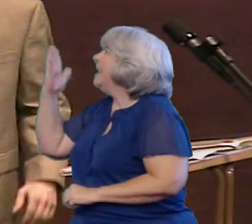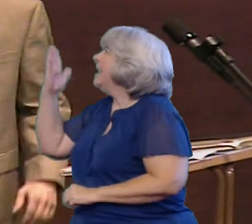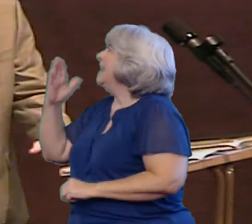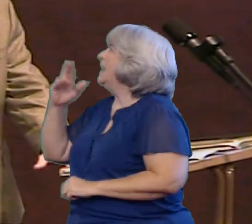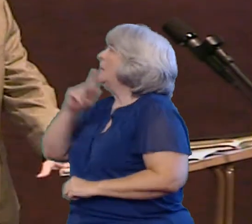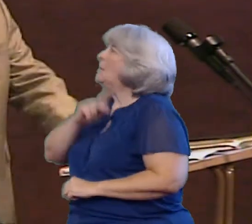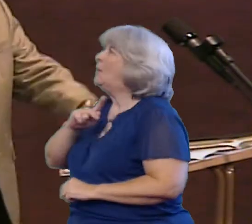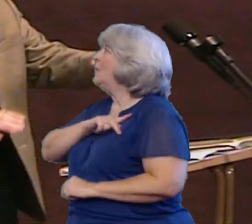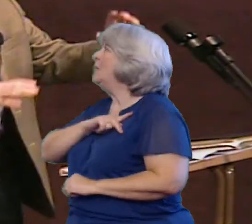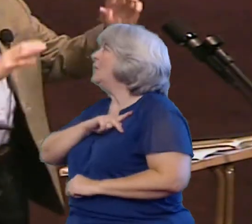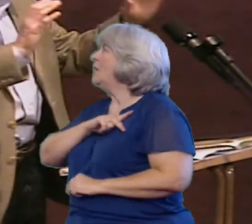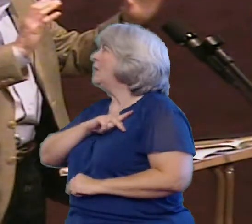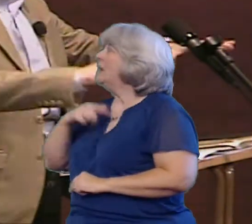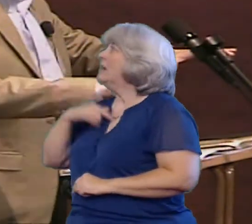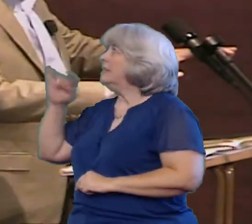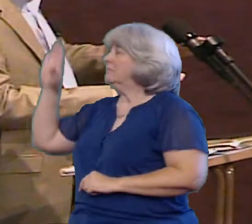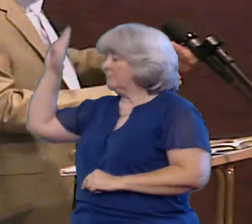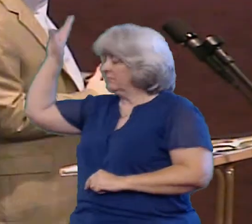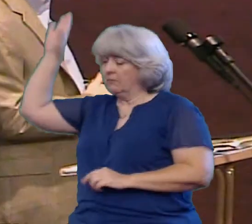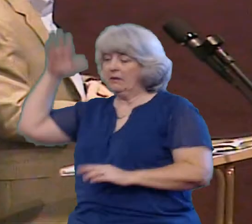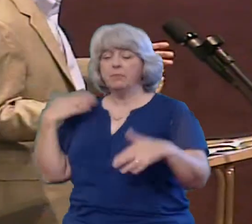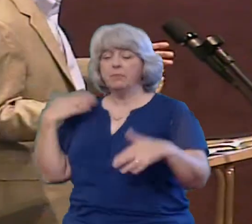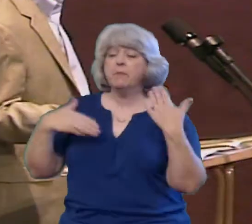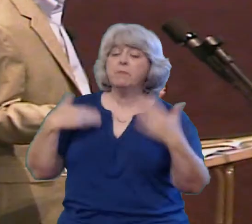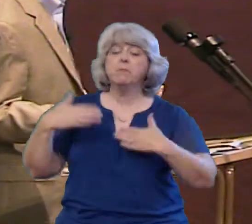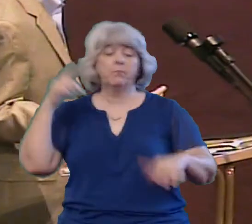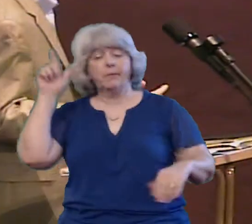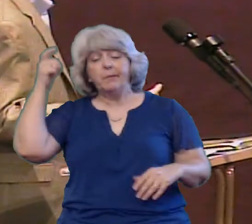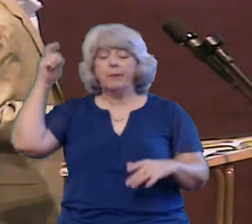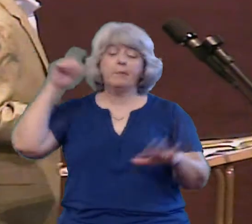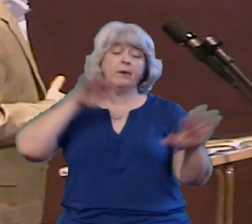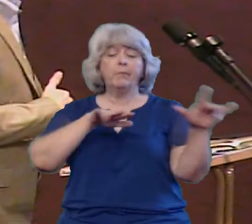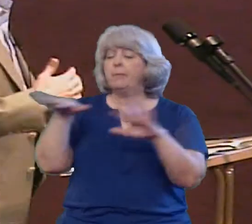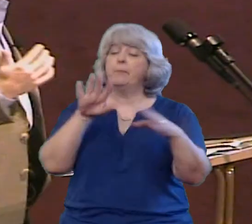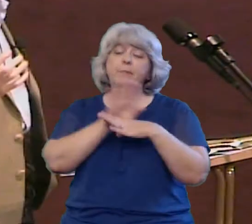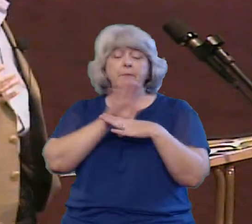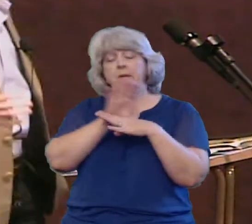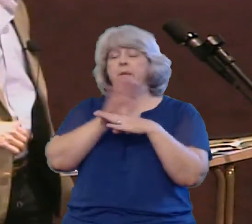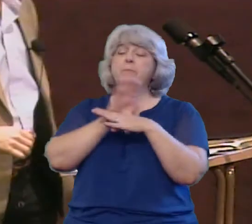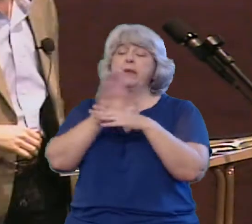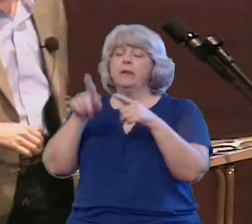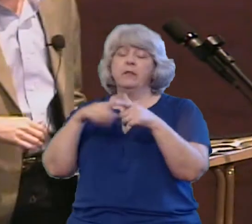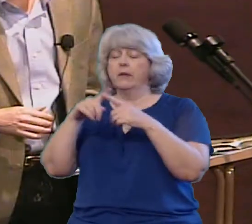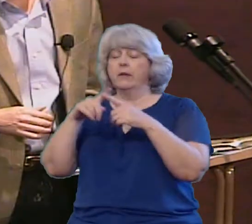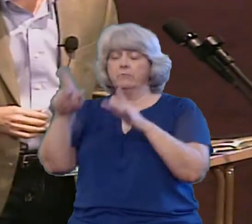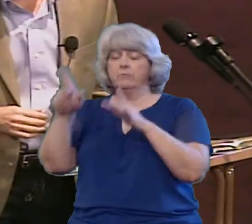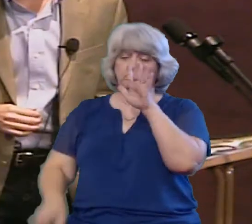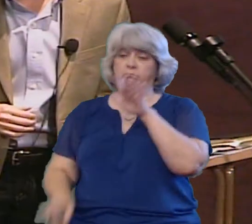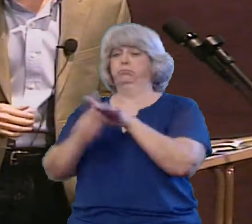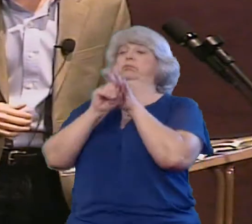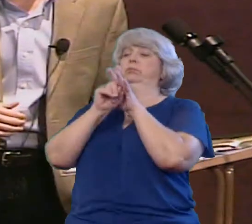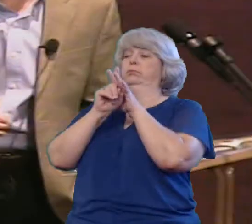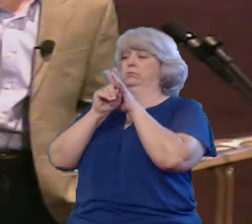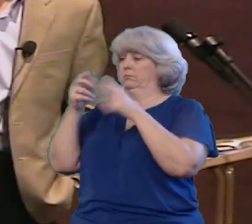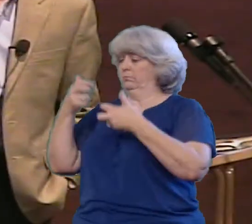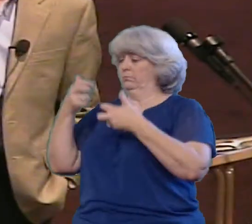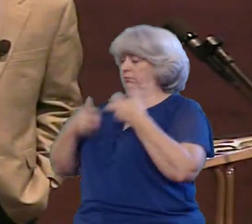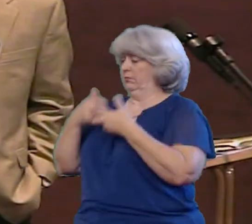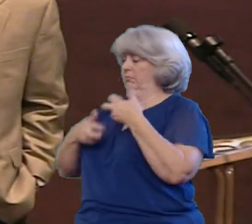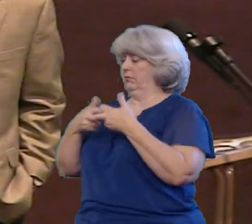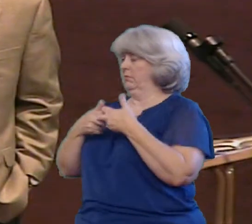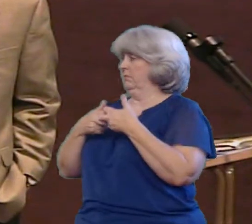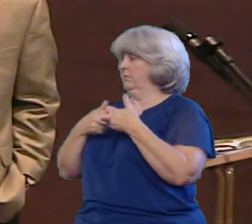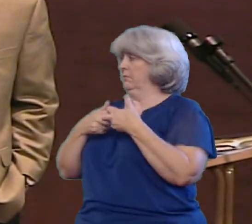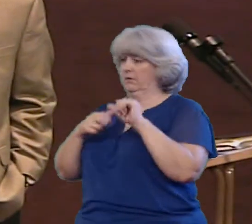And we move along and we go through a couple of weeks and everything's working out fine And then all of a sudden a problem comes along And then another